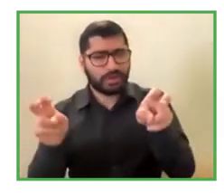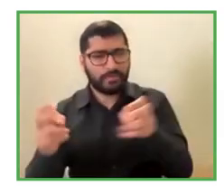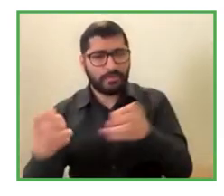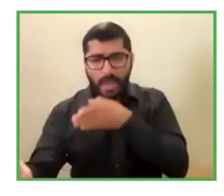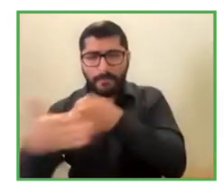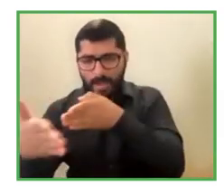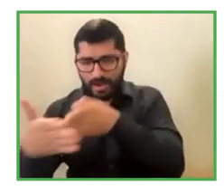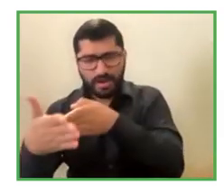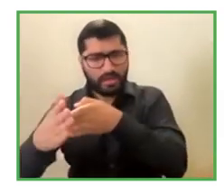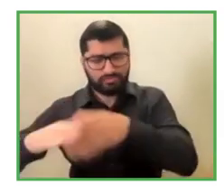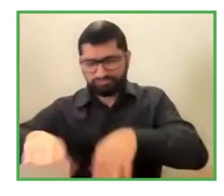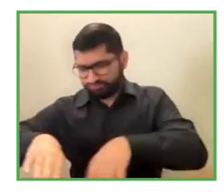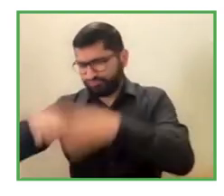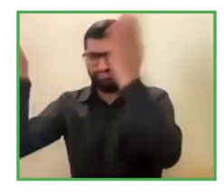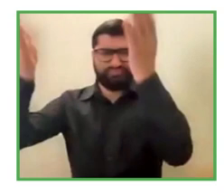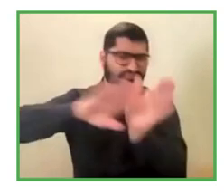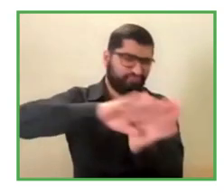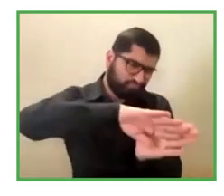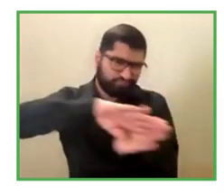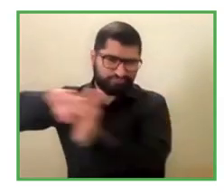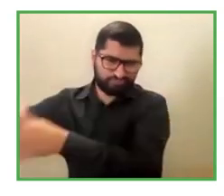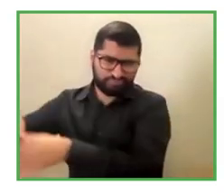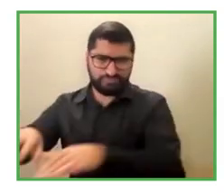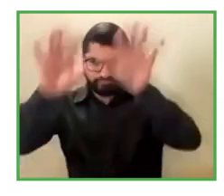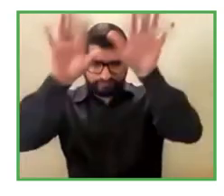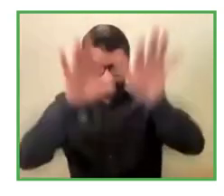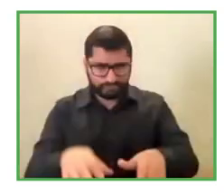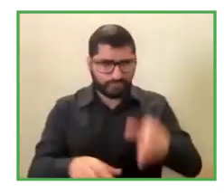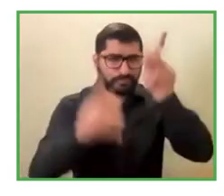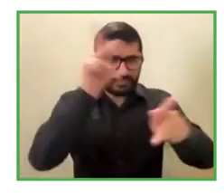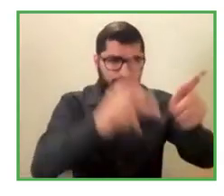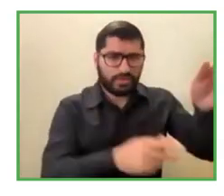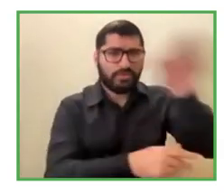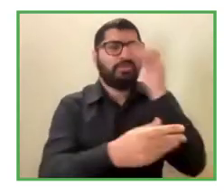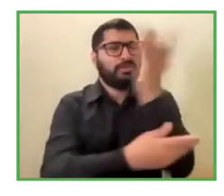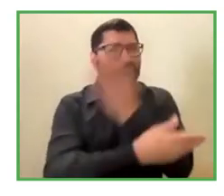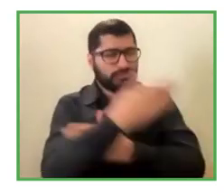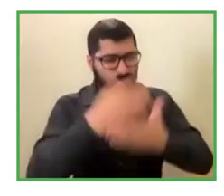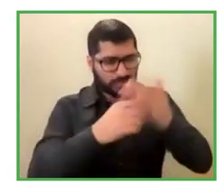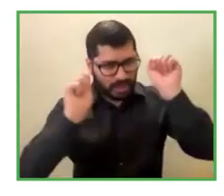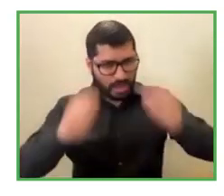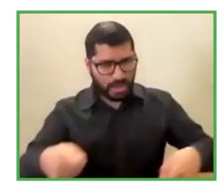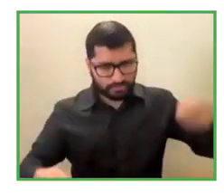for people with disabilities. So we're betting heavily on